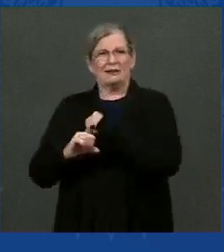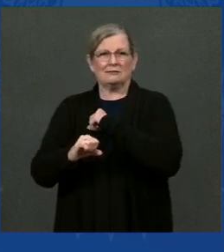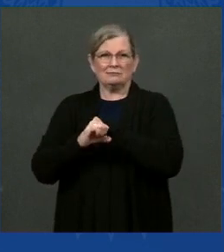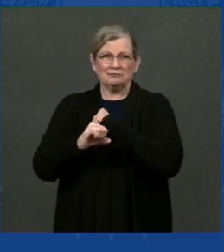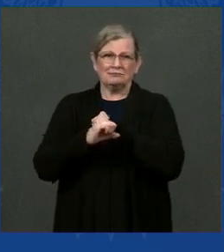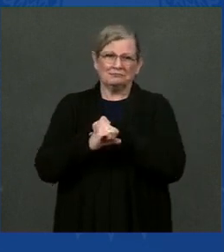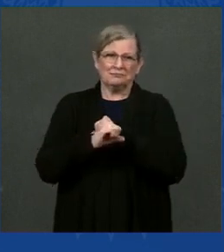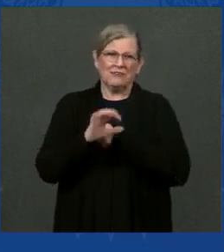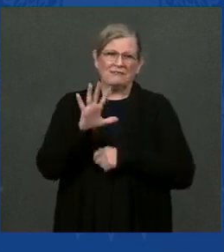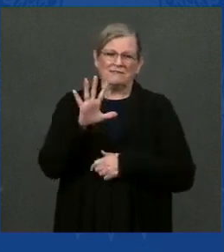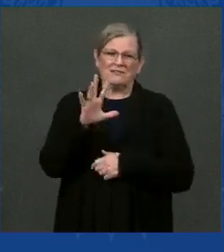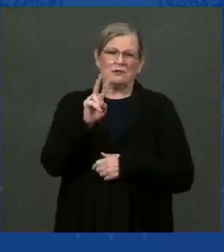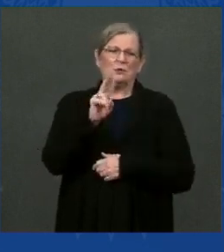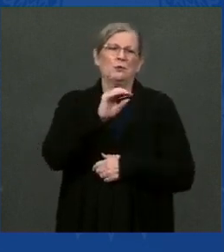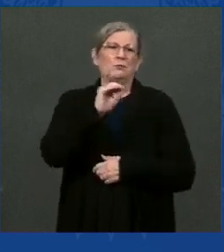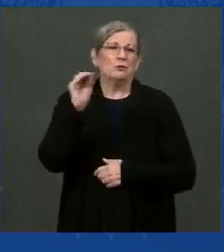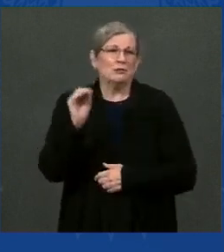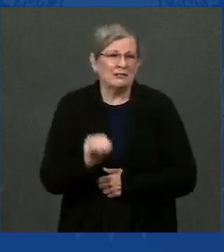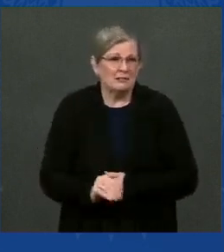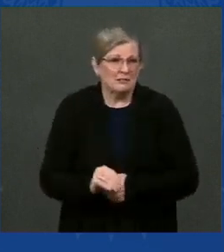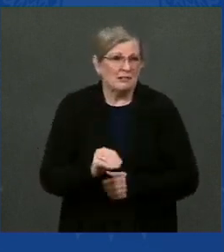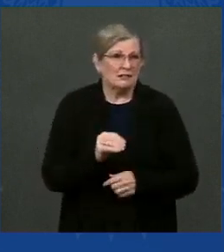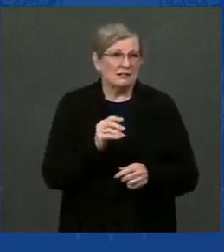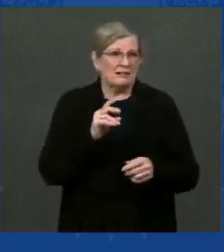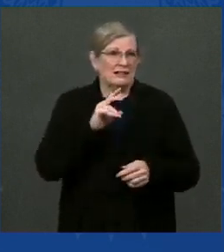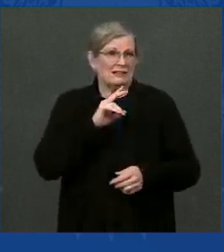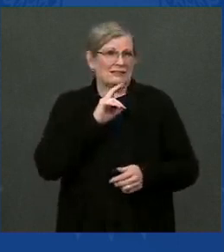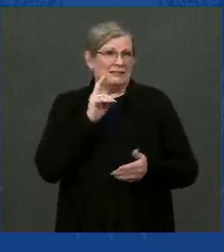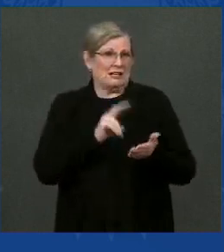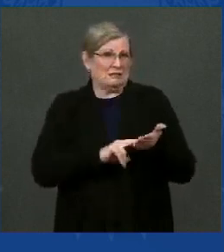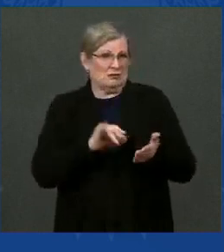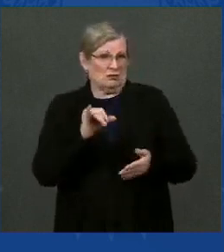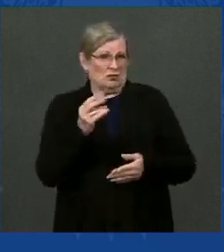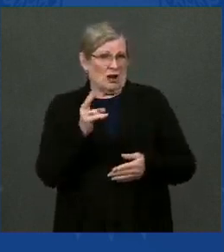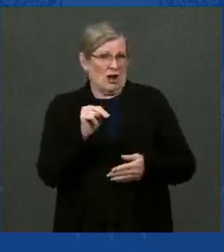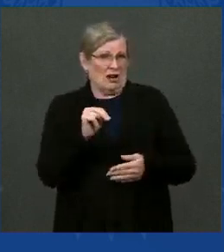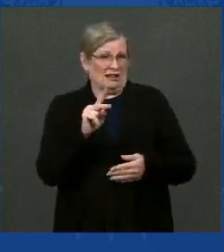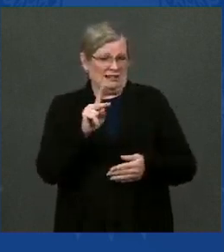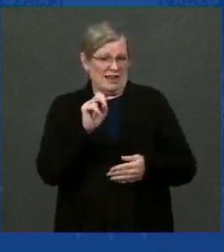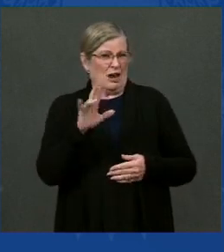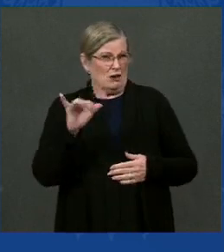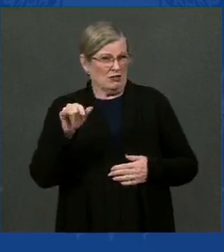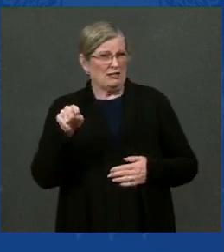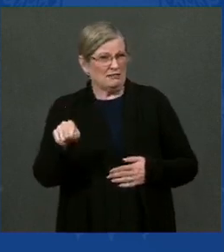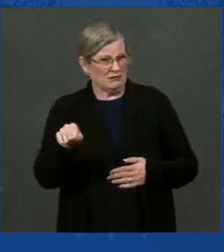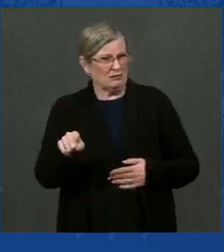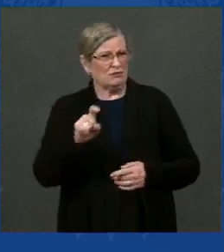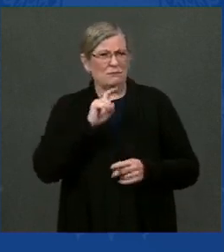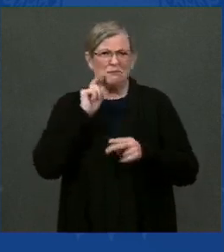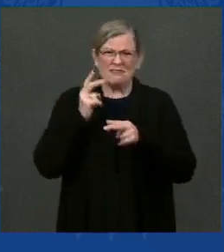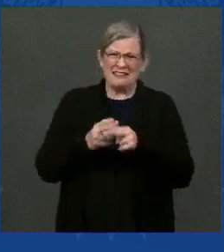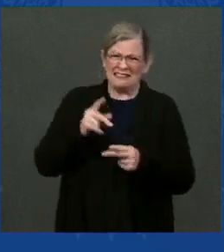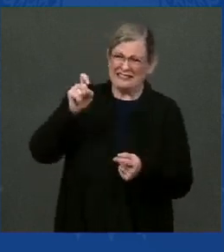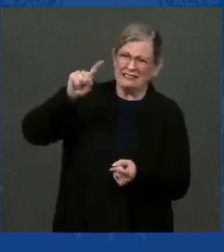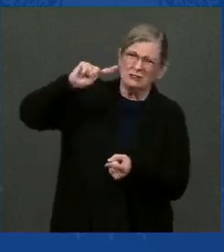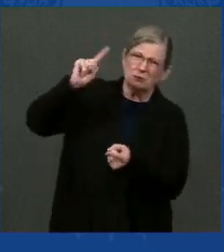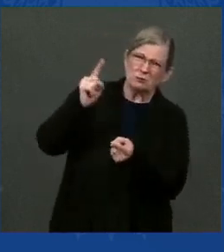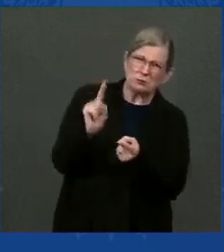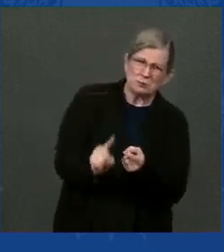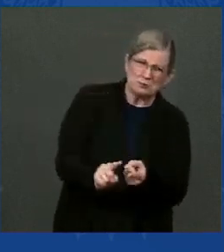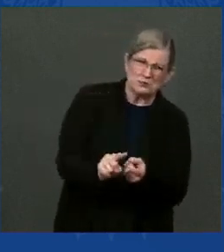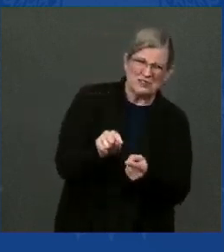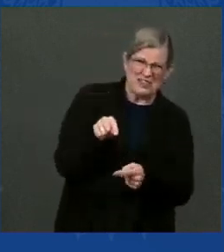talked about, from the 2005 levels by 2030. This decade, we have to make significant progress.